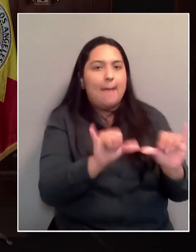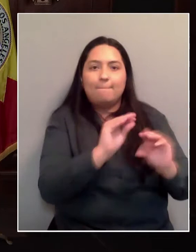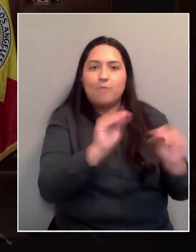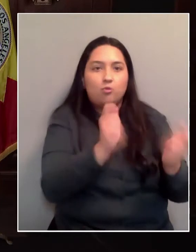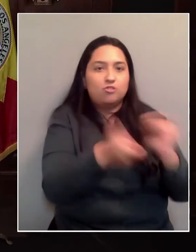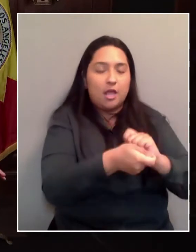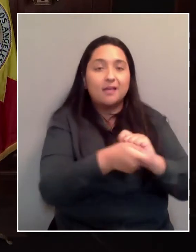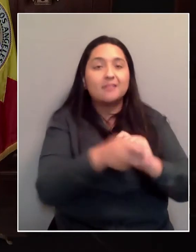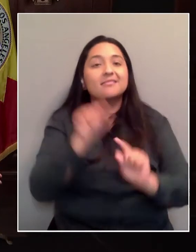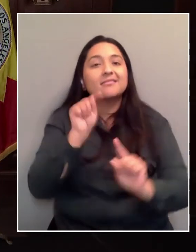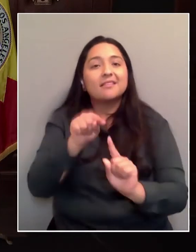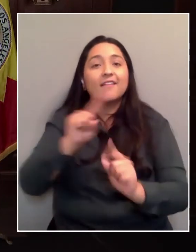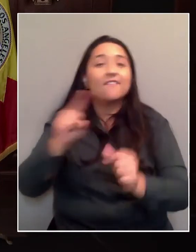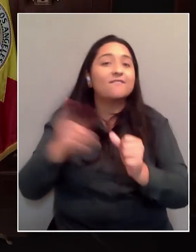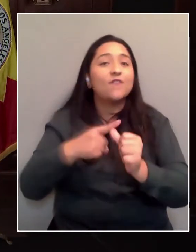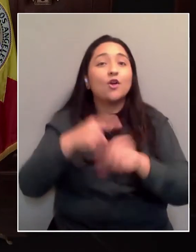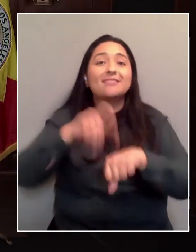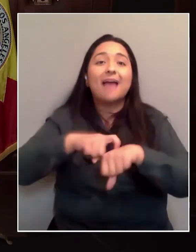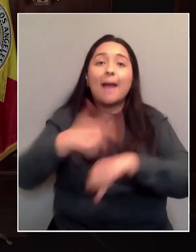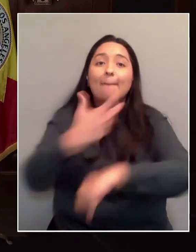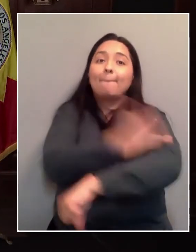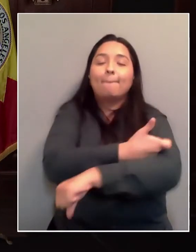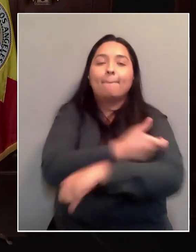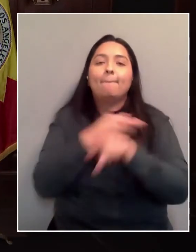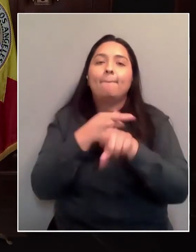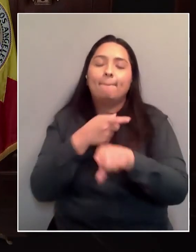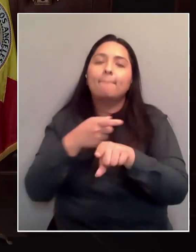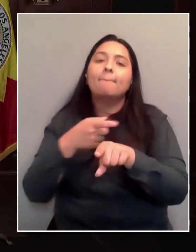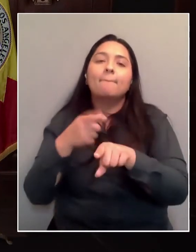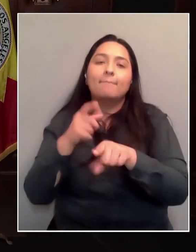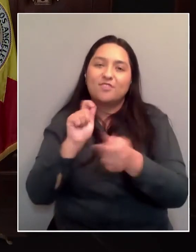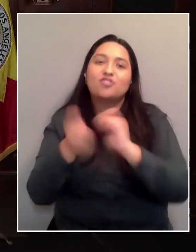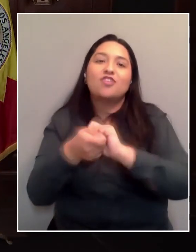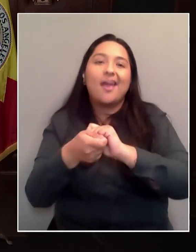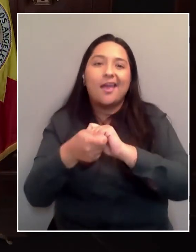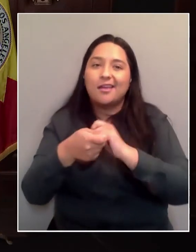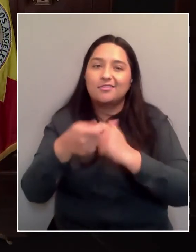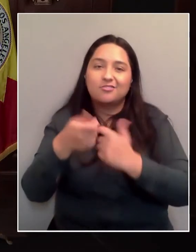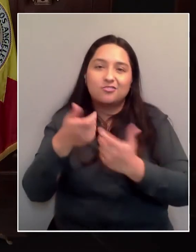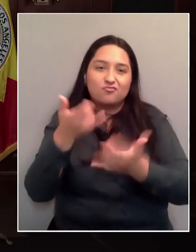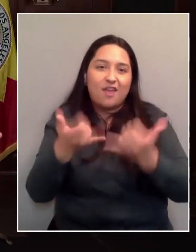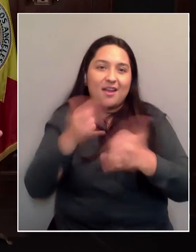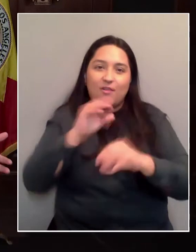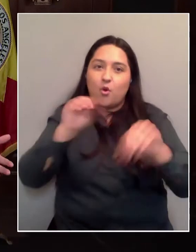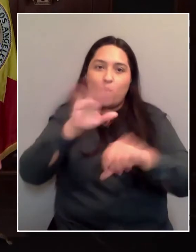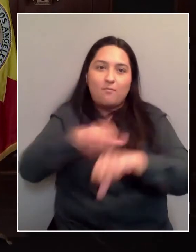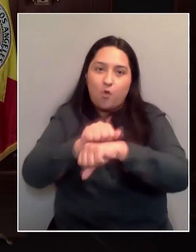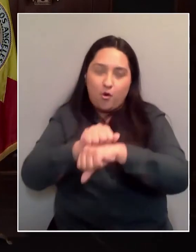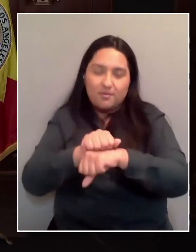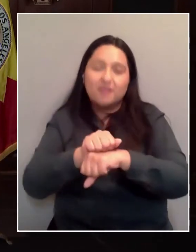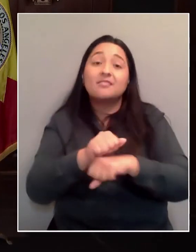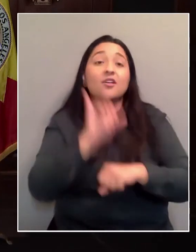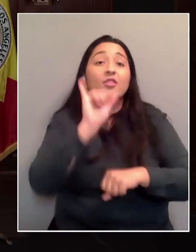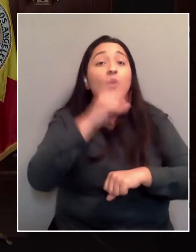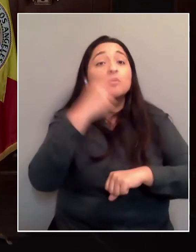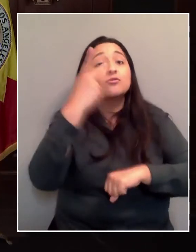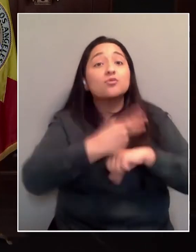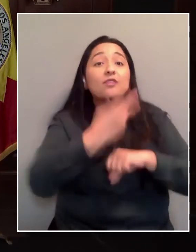not, we are closed period for those two days right now, except for our mobile sites, which we'll be doing new,